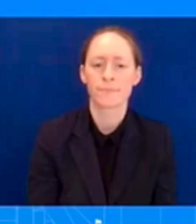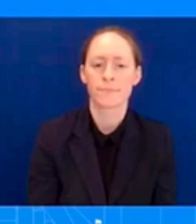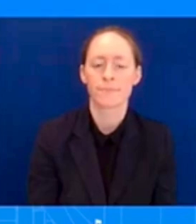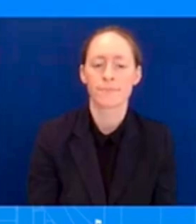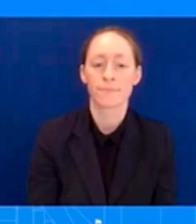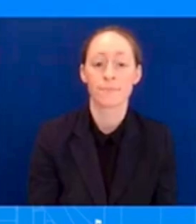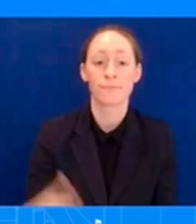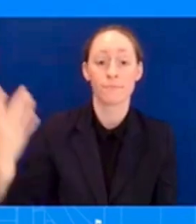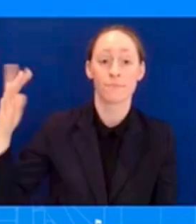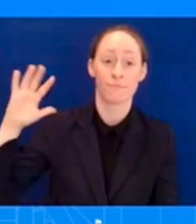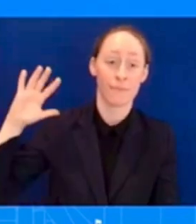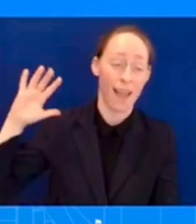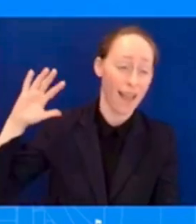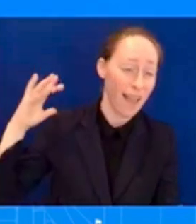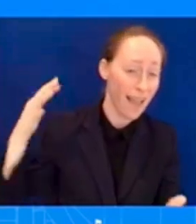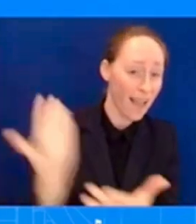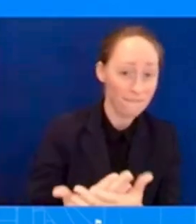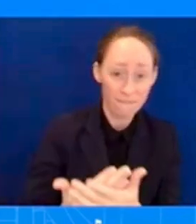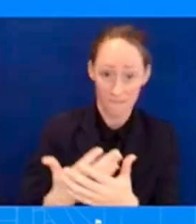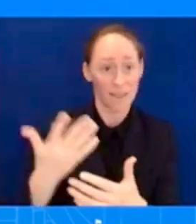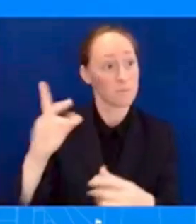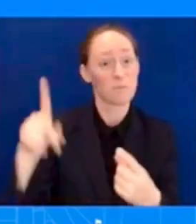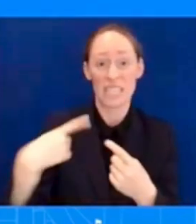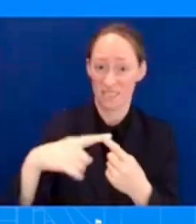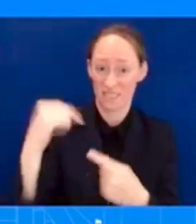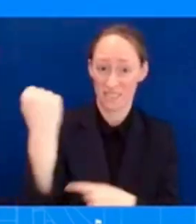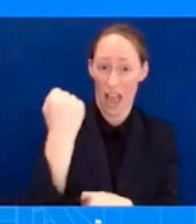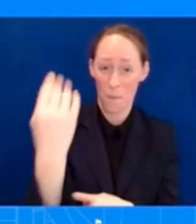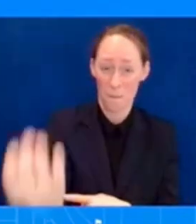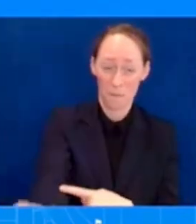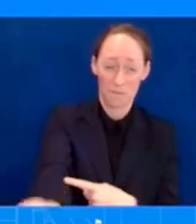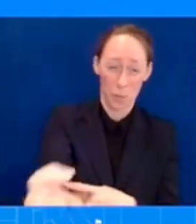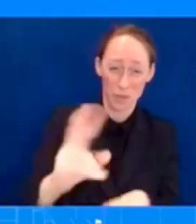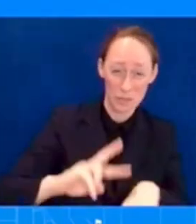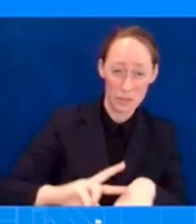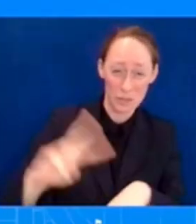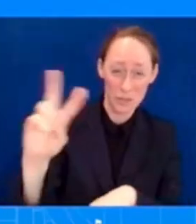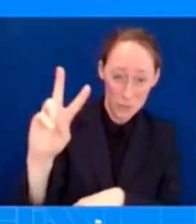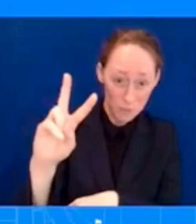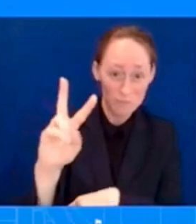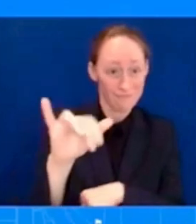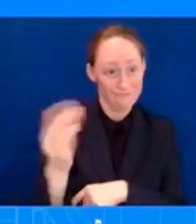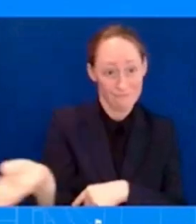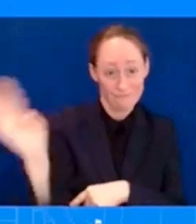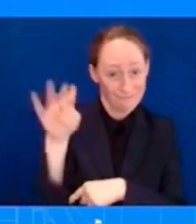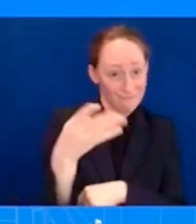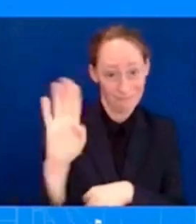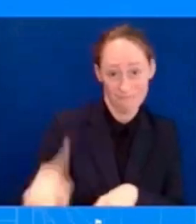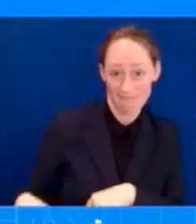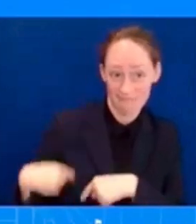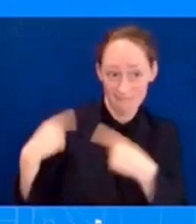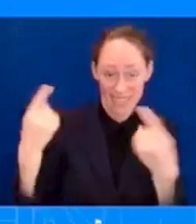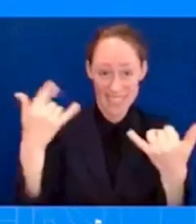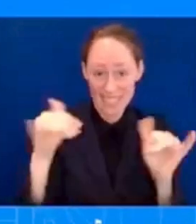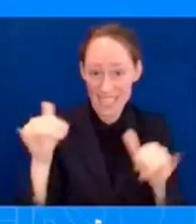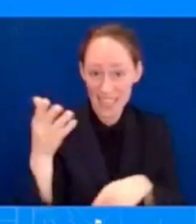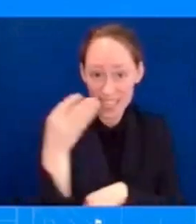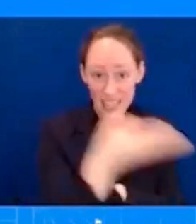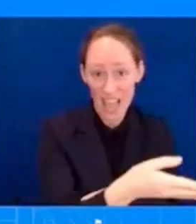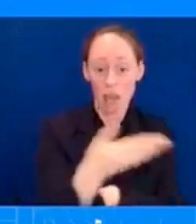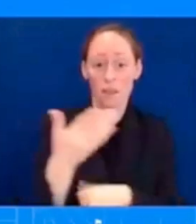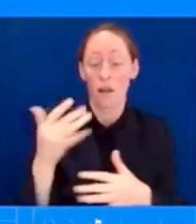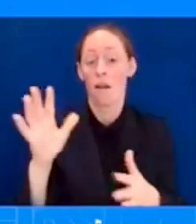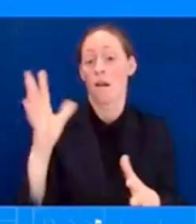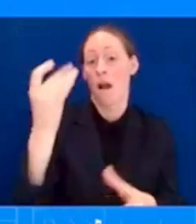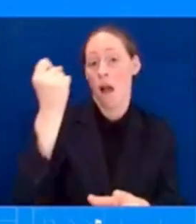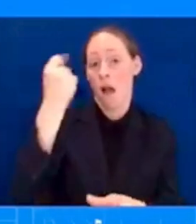days and as you know she's still there right now but before i do that i want to once again say as the president said last week that he and the